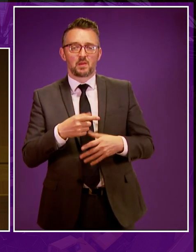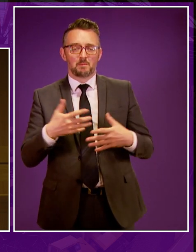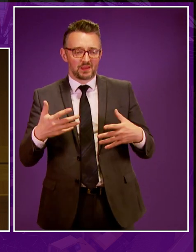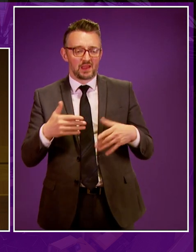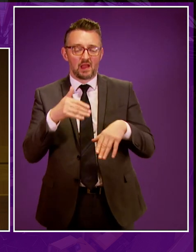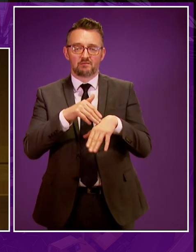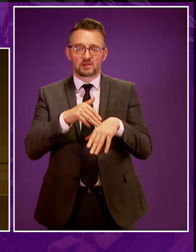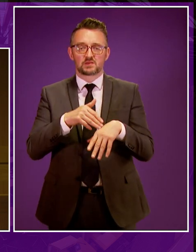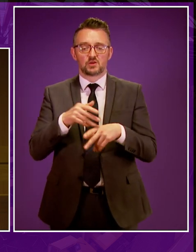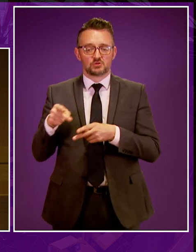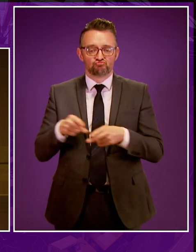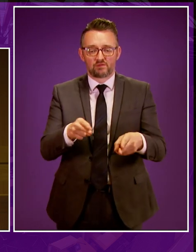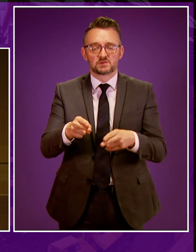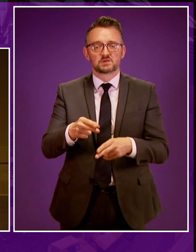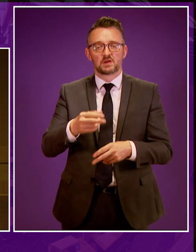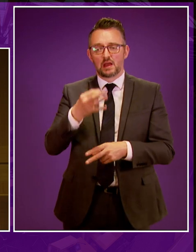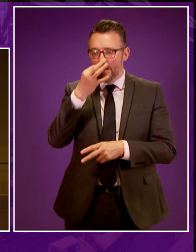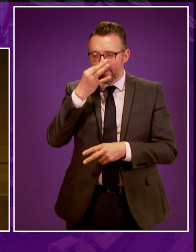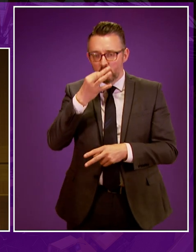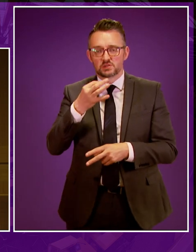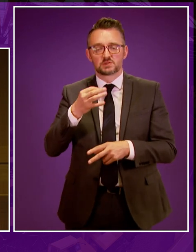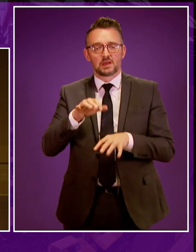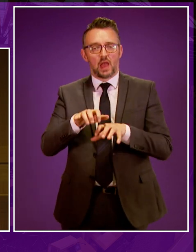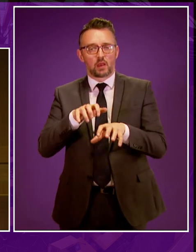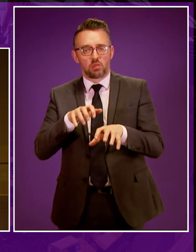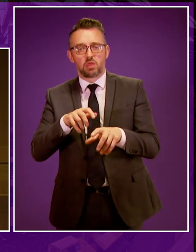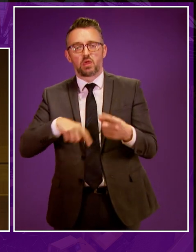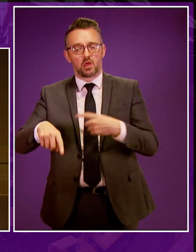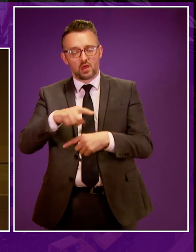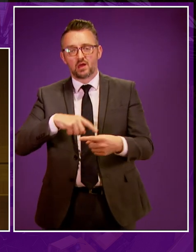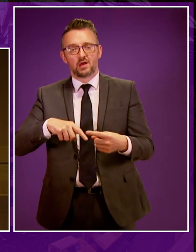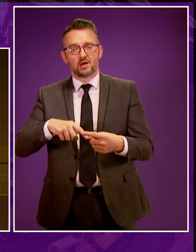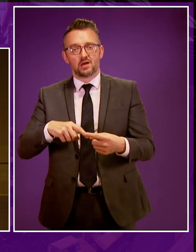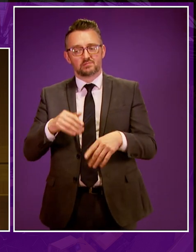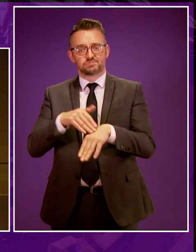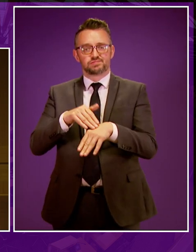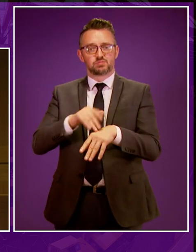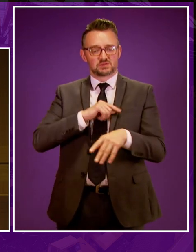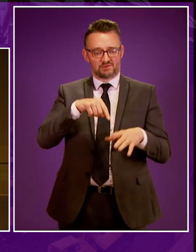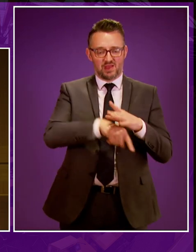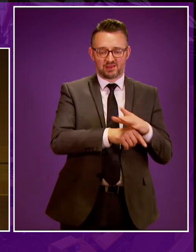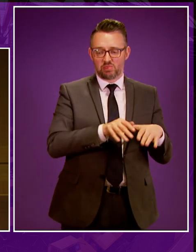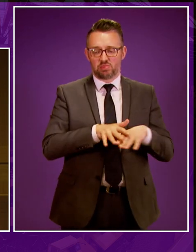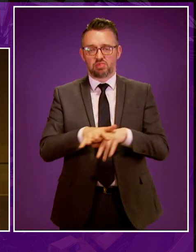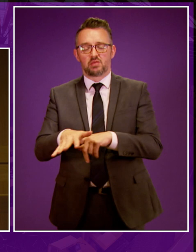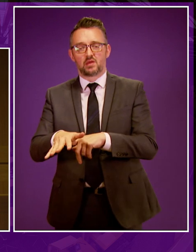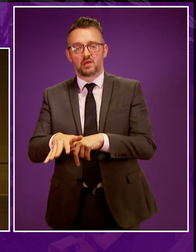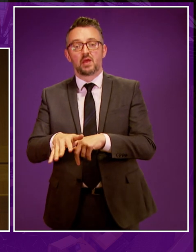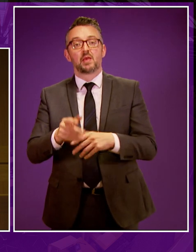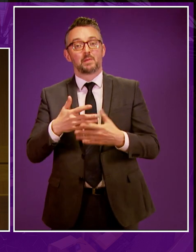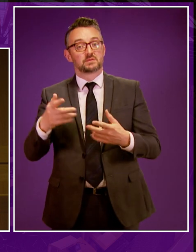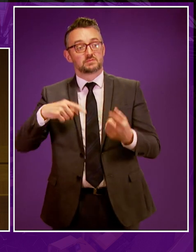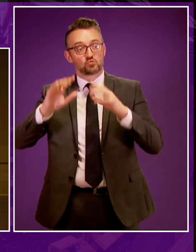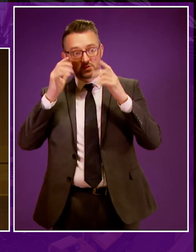on water supply, on rivers, plant and animal life, and ultimately on human health. And a whole host of other concerns have been raised about